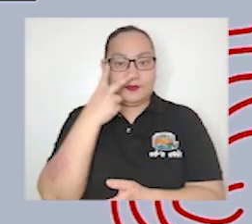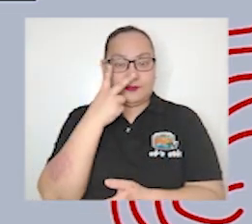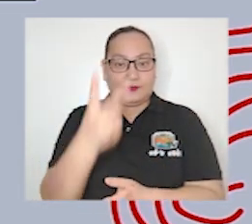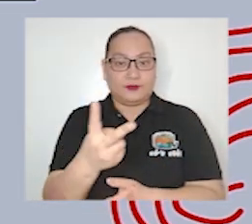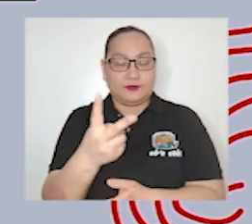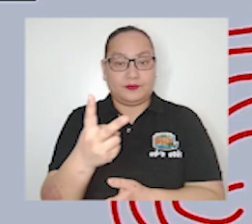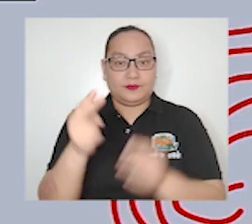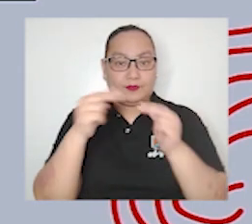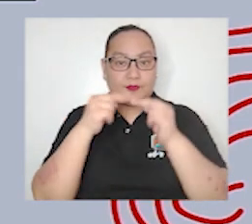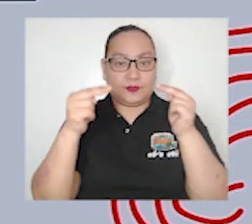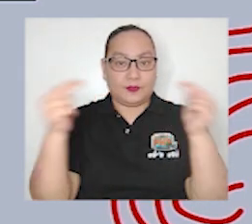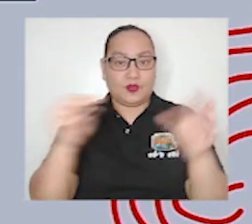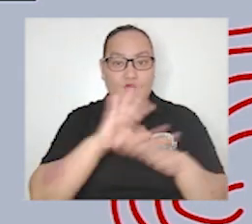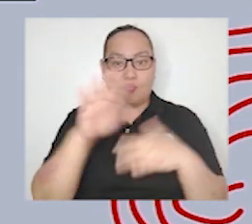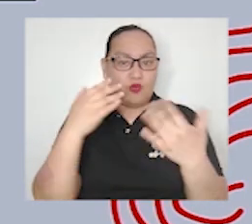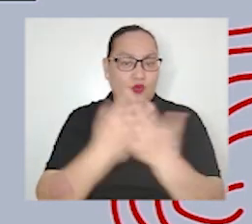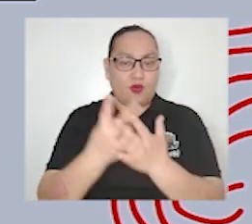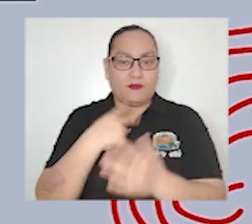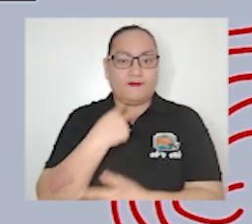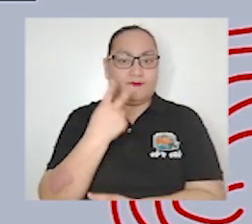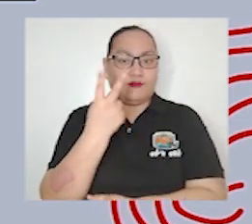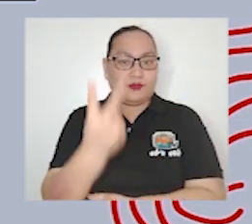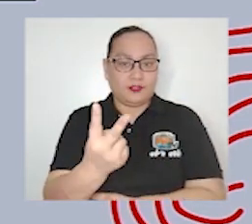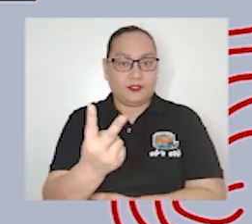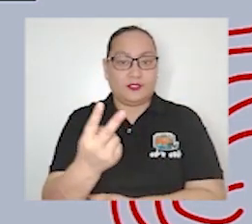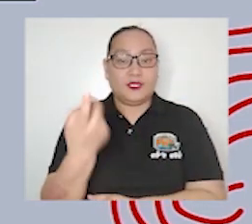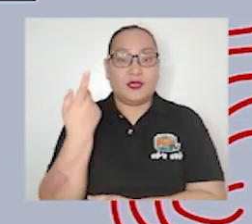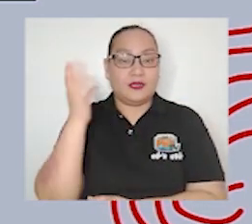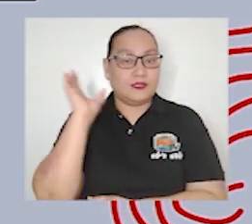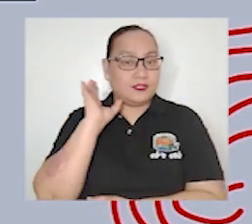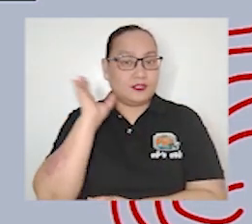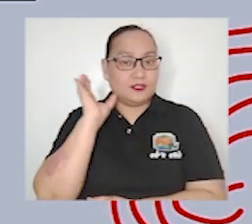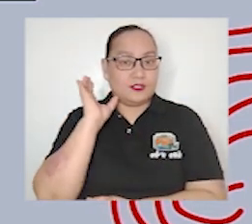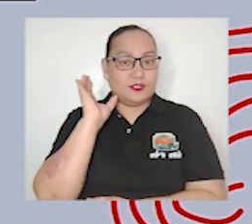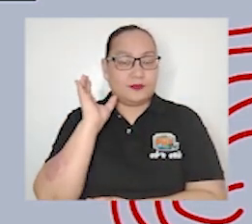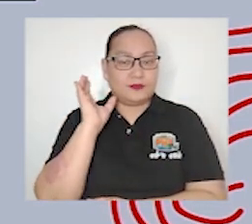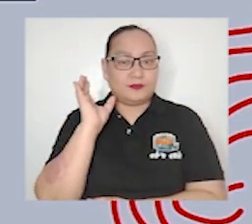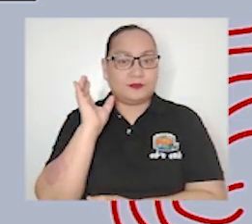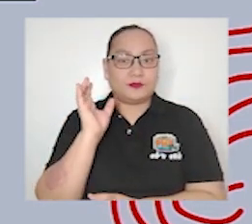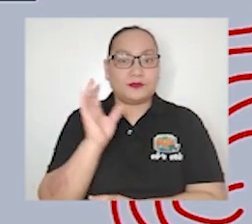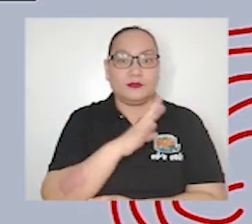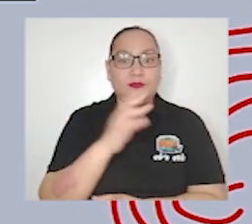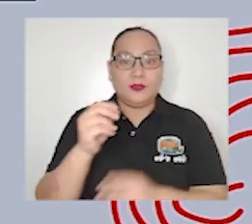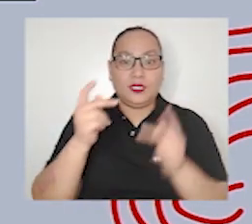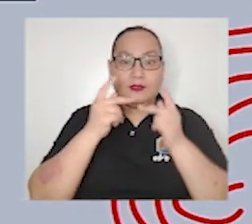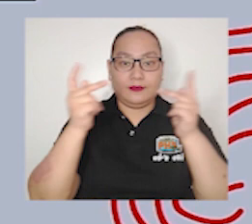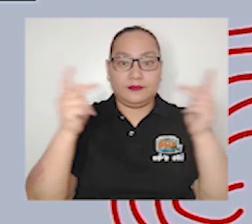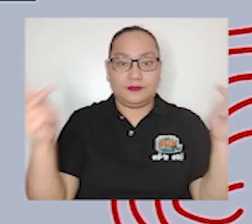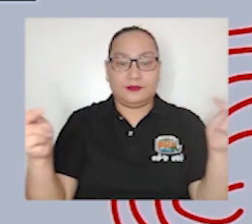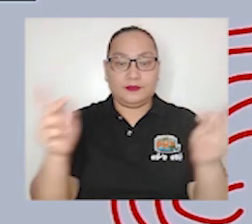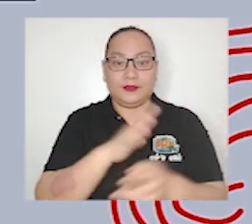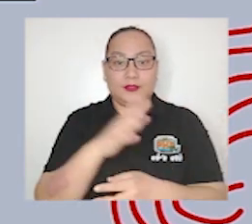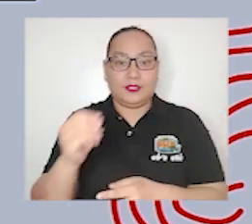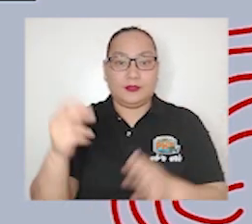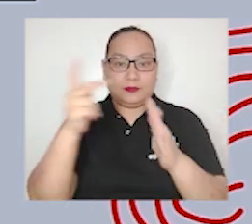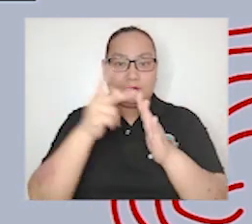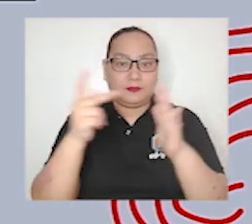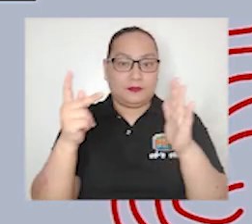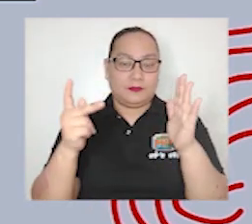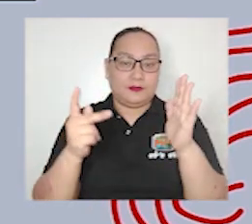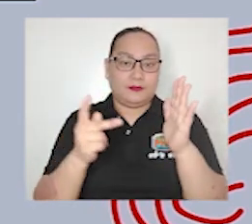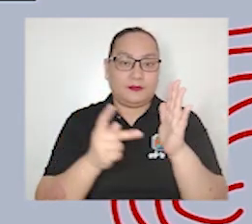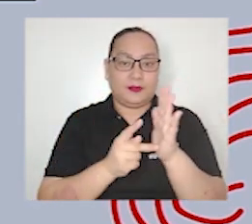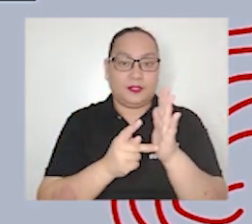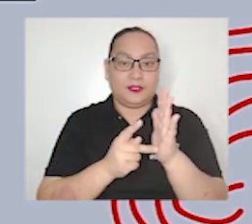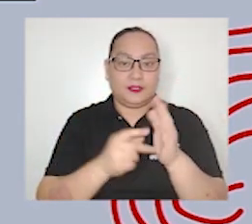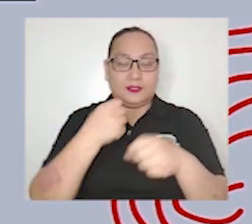that all voices are heard mediating between the public and the policy makers serving